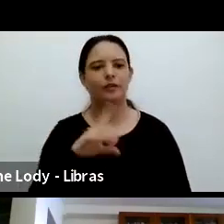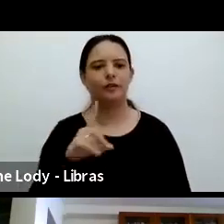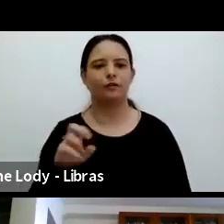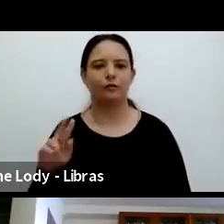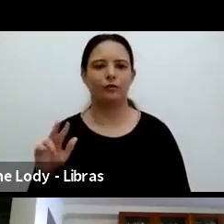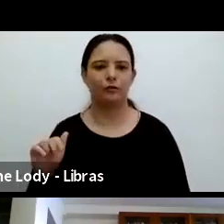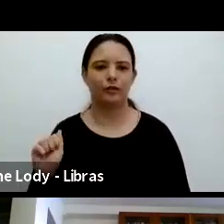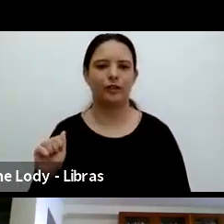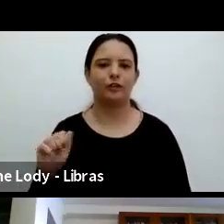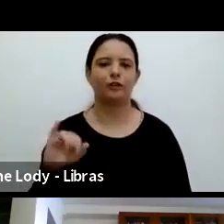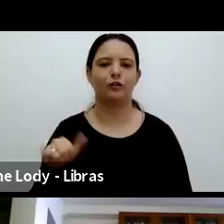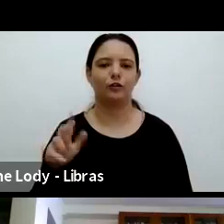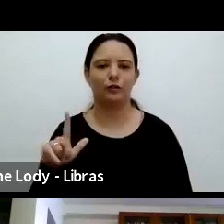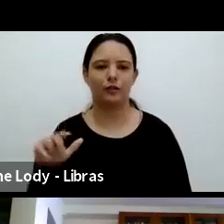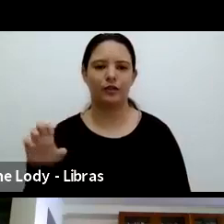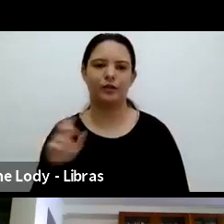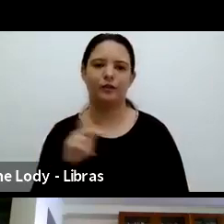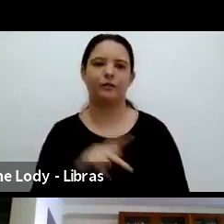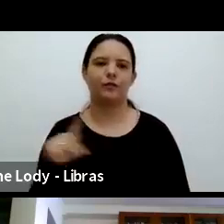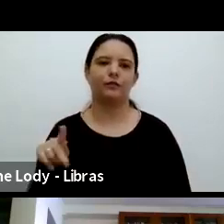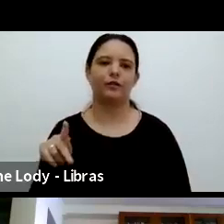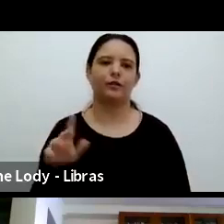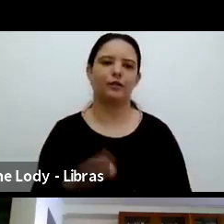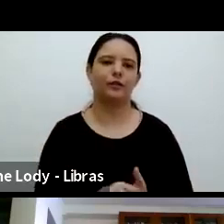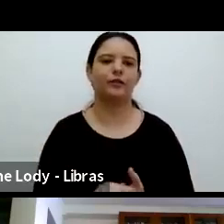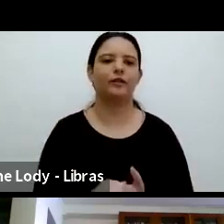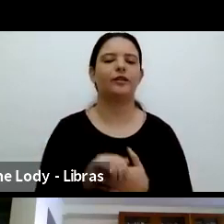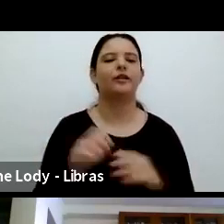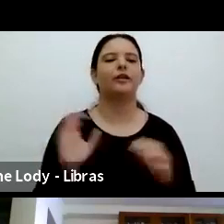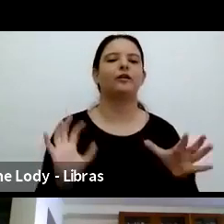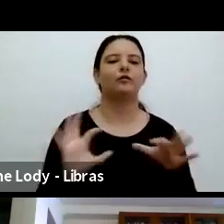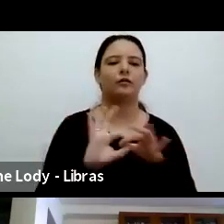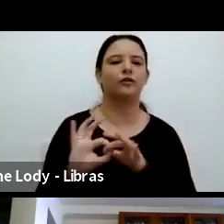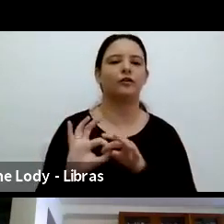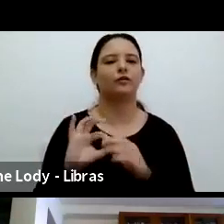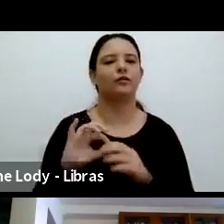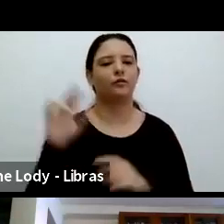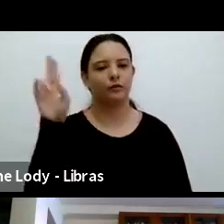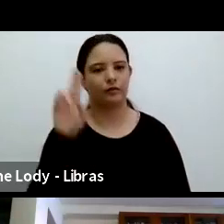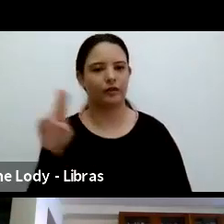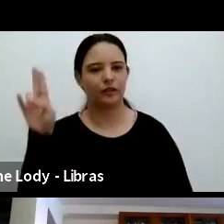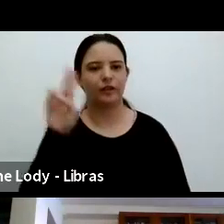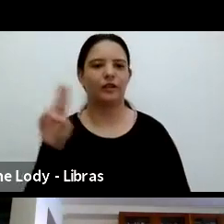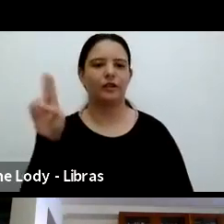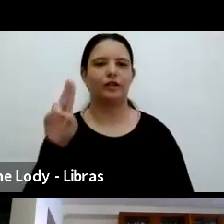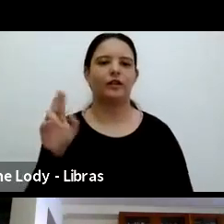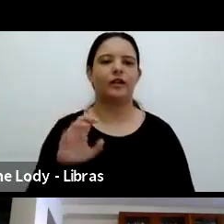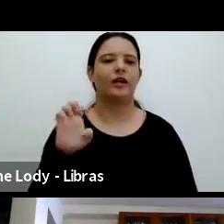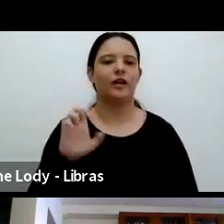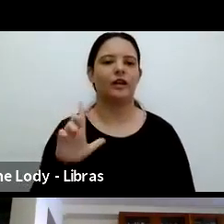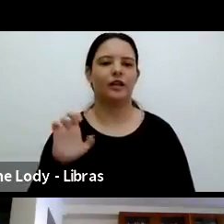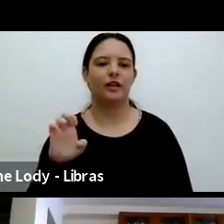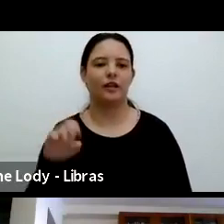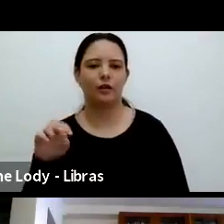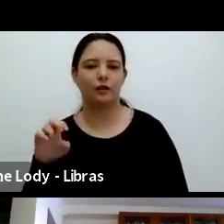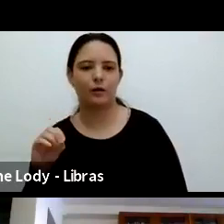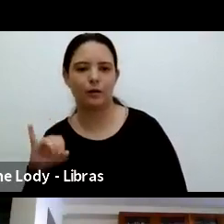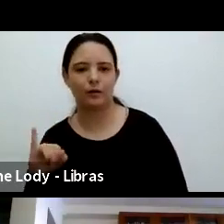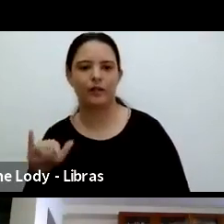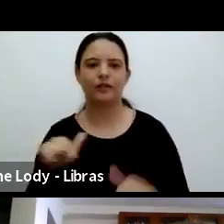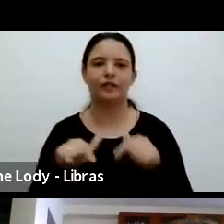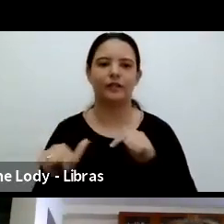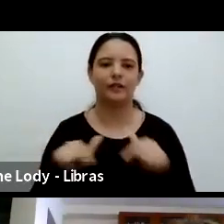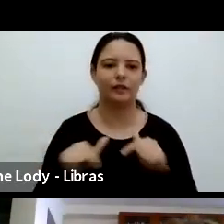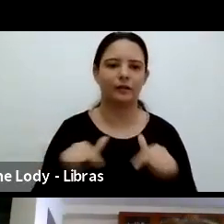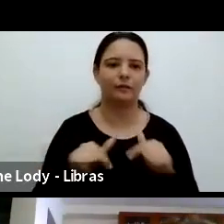of Speech and Hearing Science at the University of Illinois at Urbana-Champaign. She works with social historical theories and